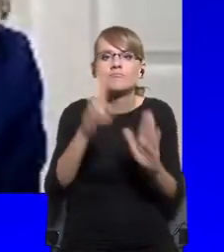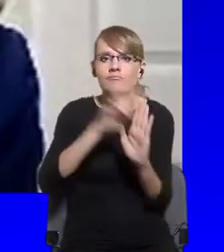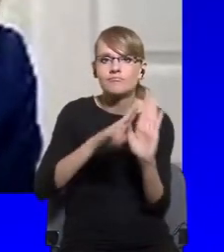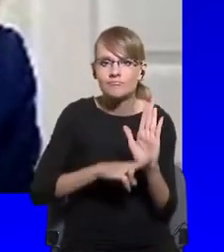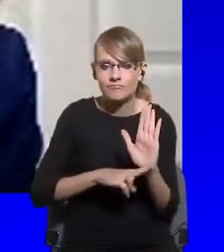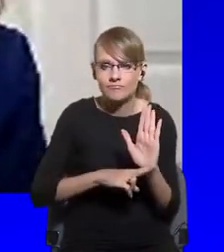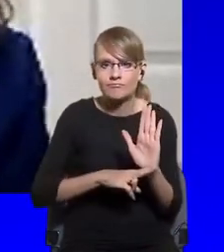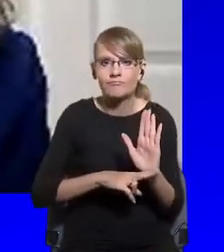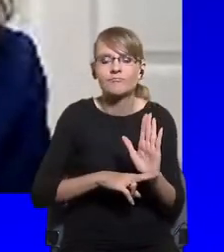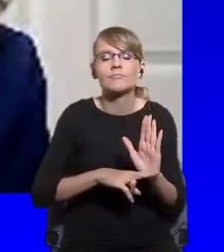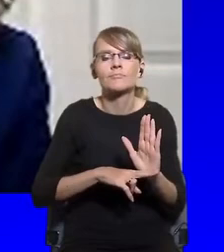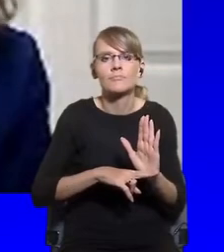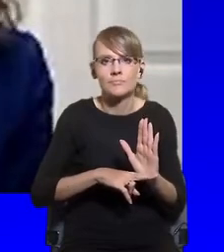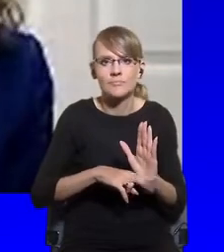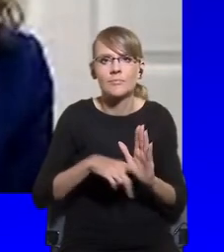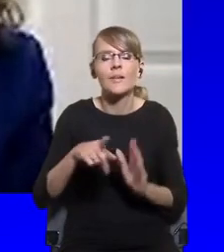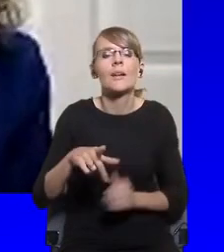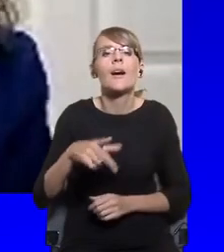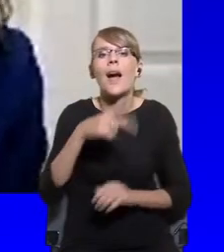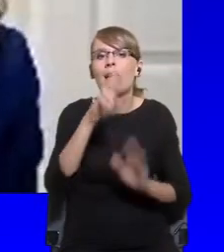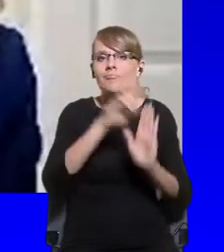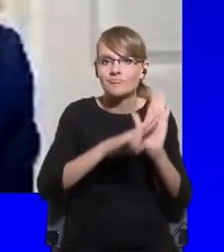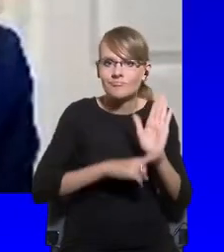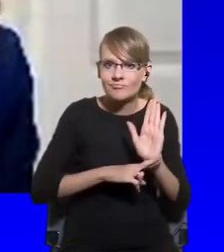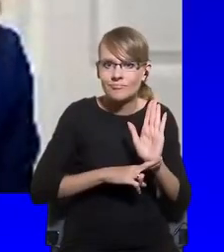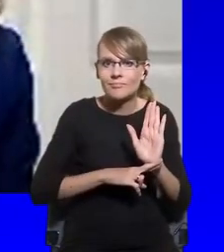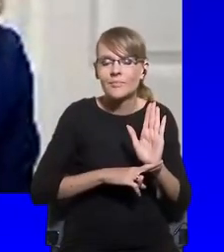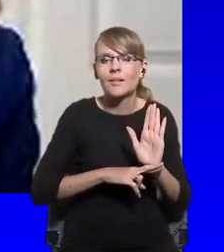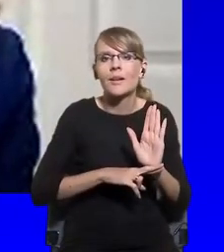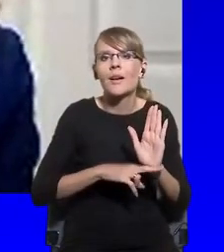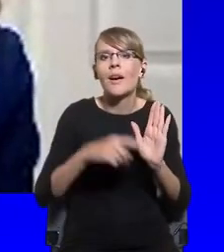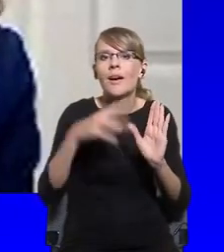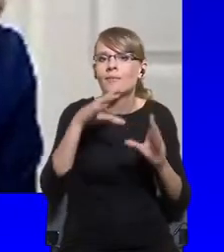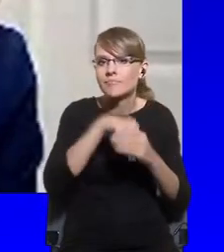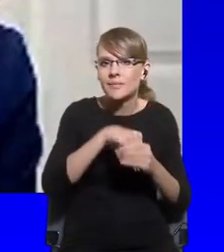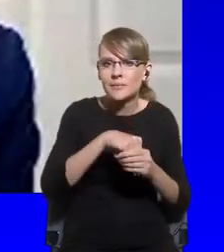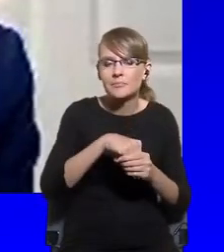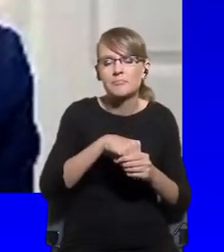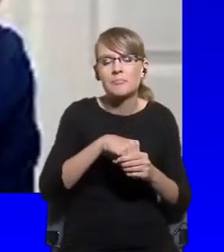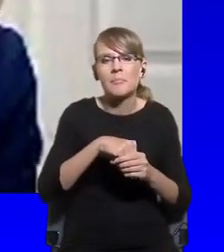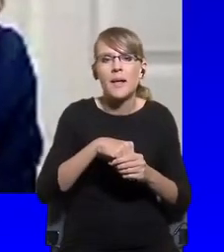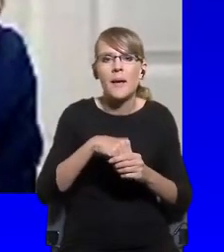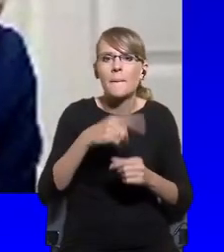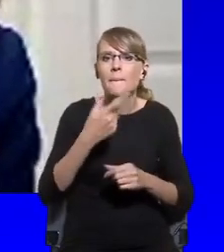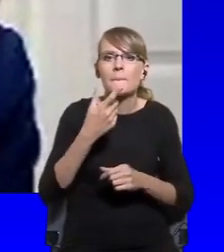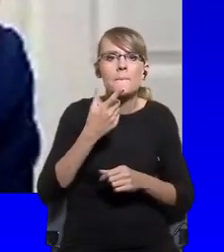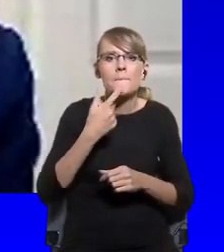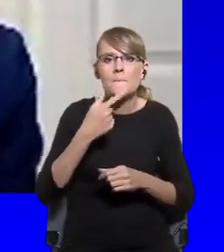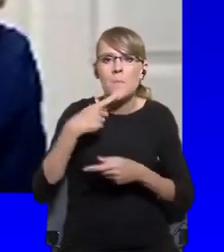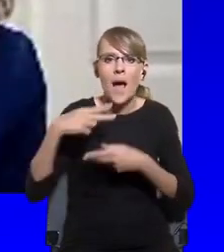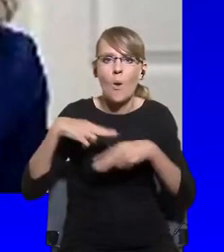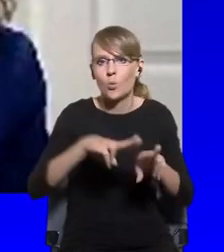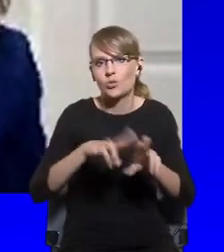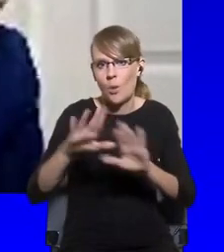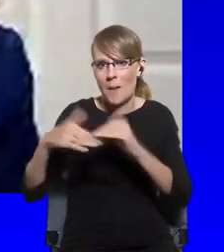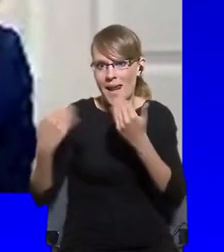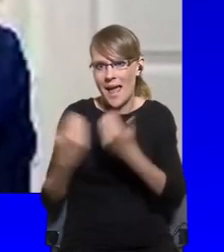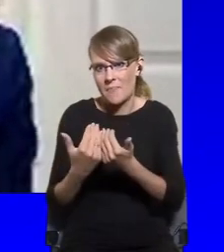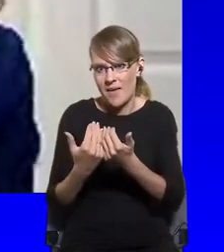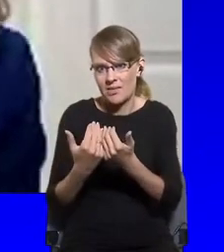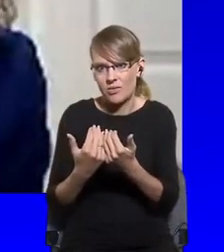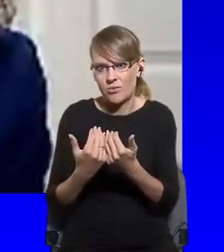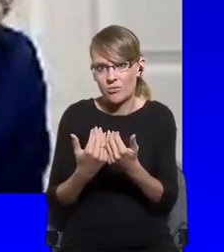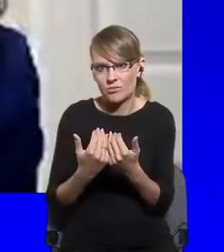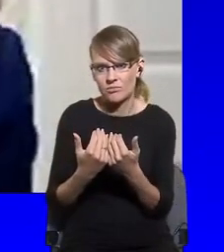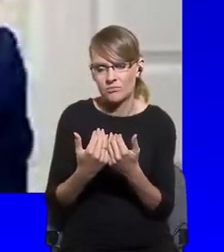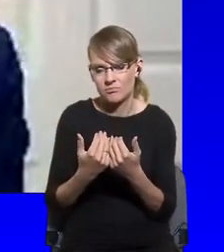involvement and discussion in parliament. We had one executive decree every two weeks, every two,